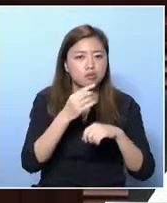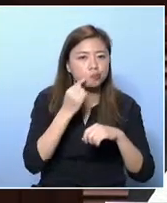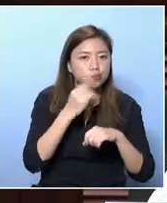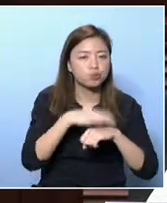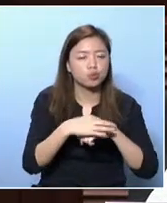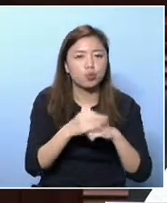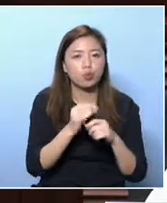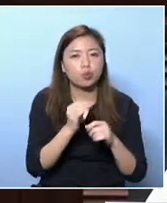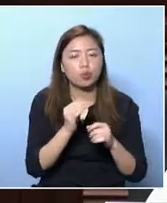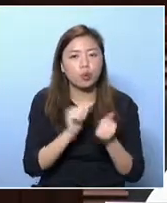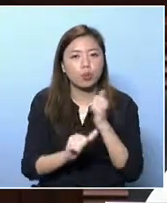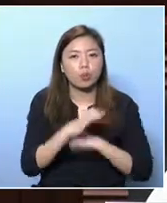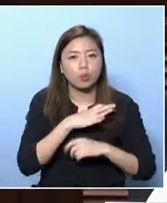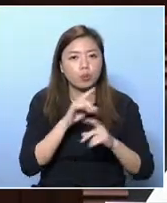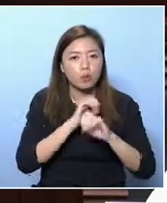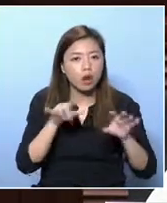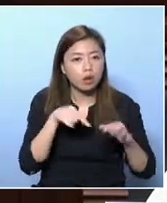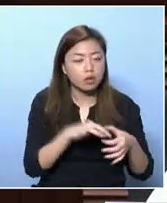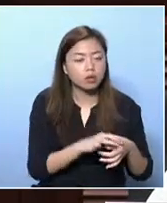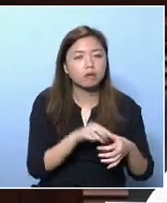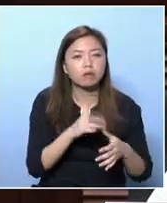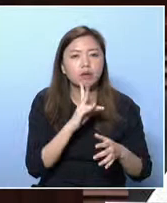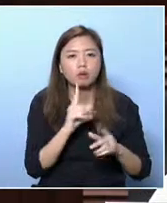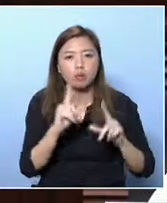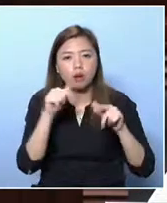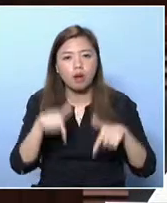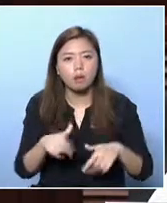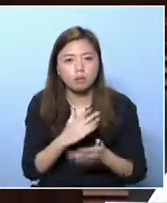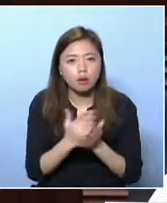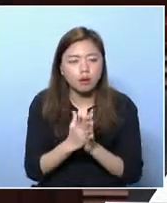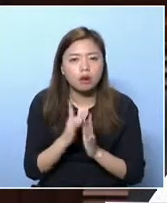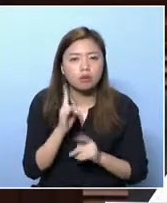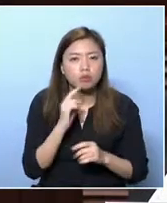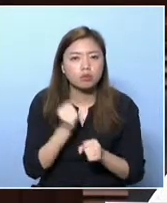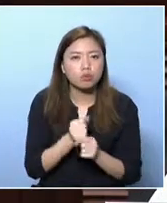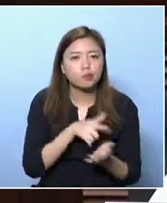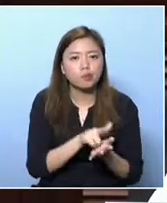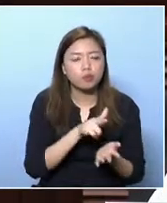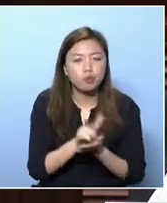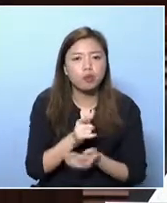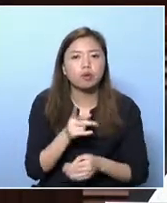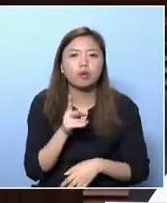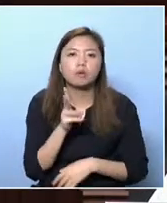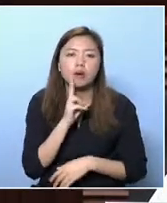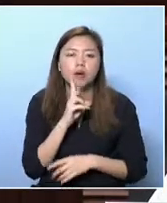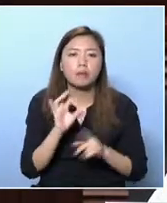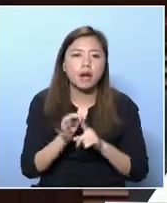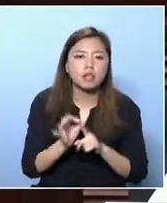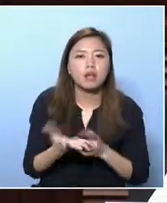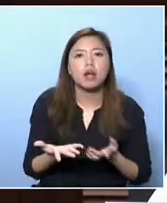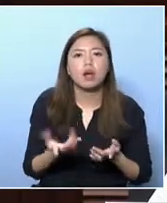In 2016, the Commission on Poverty issued a report on EMs. It said that South Asians usually